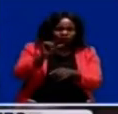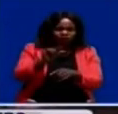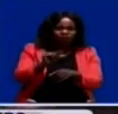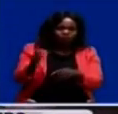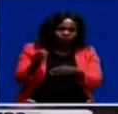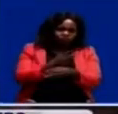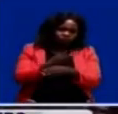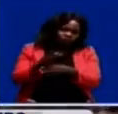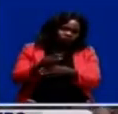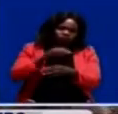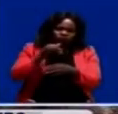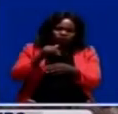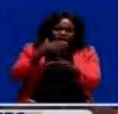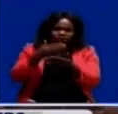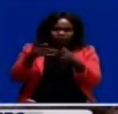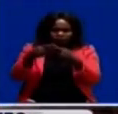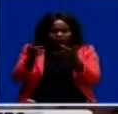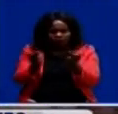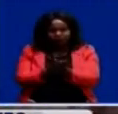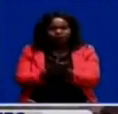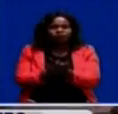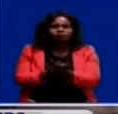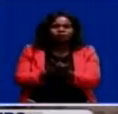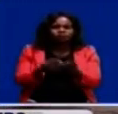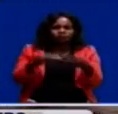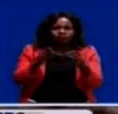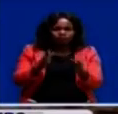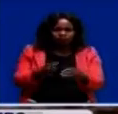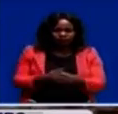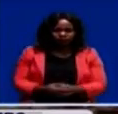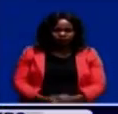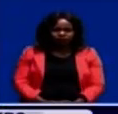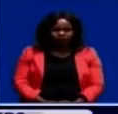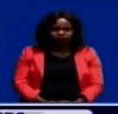designated areas by marketeers. Zanis reports in Namuala District of Southern Province.